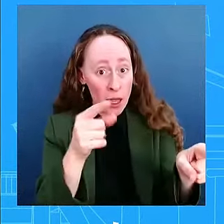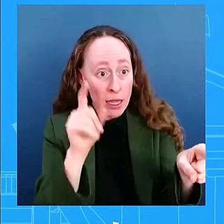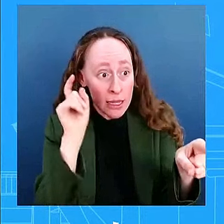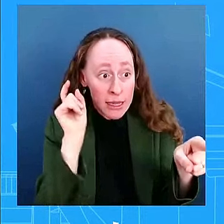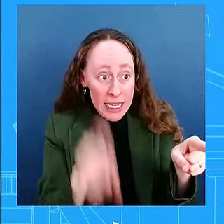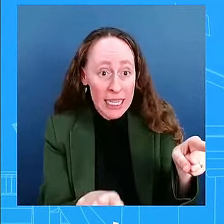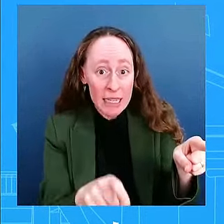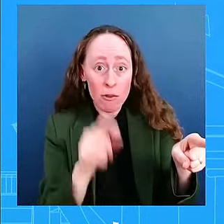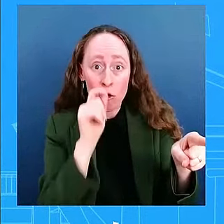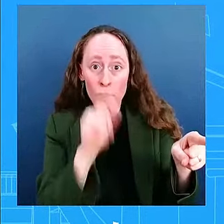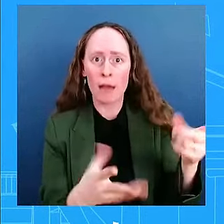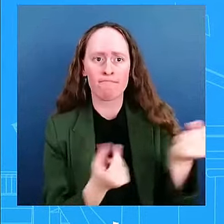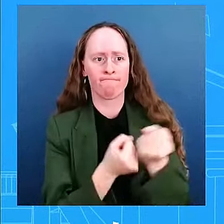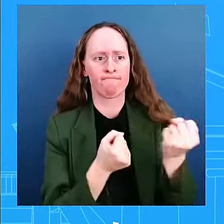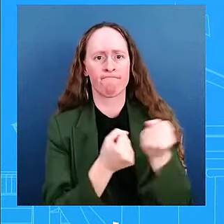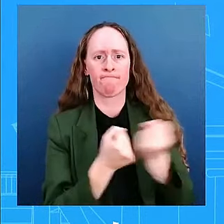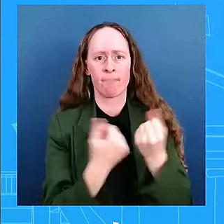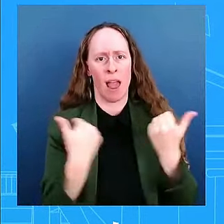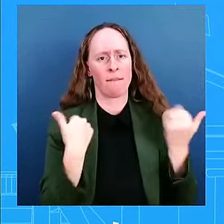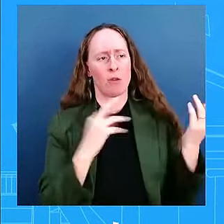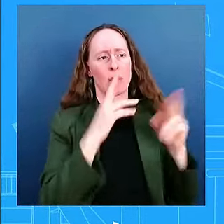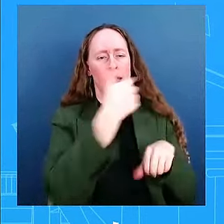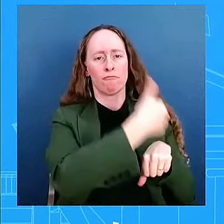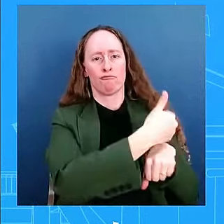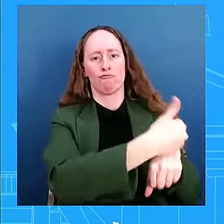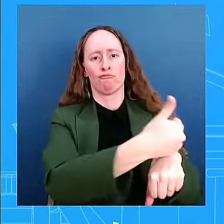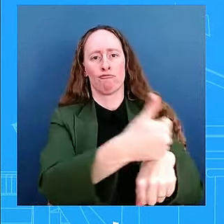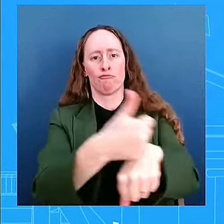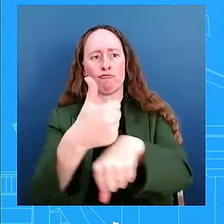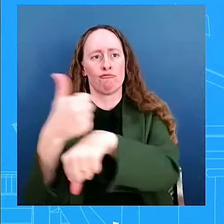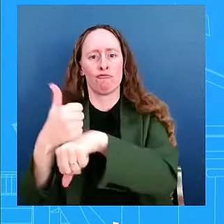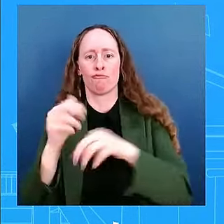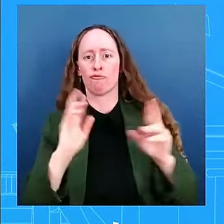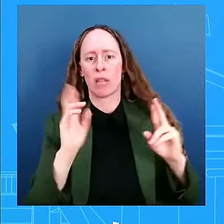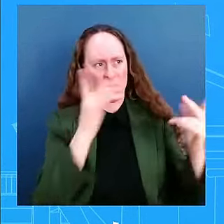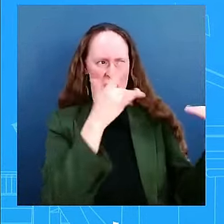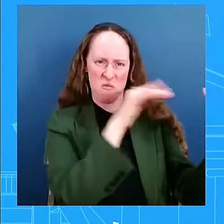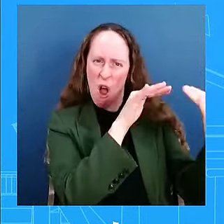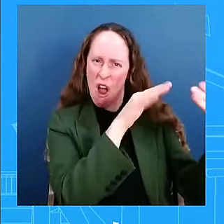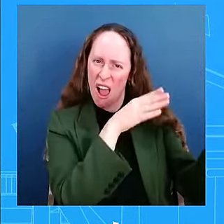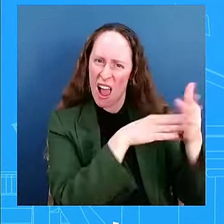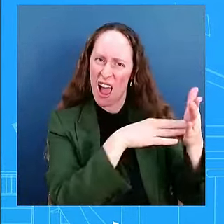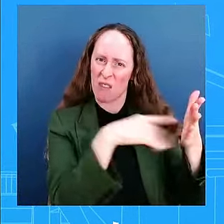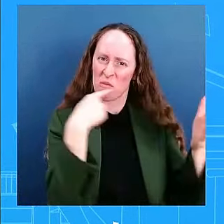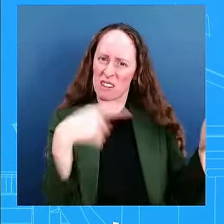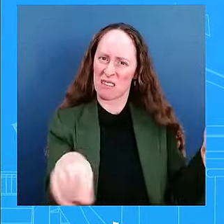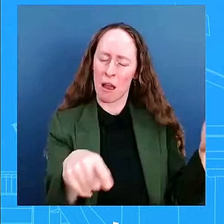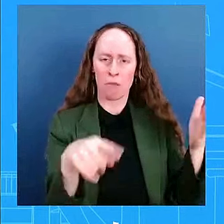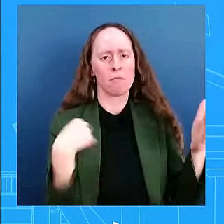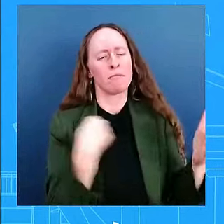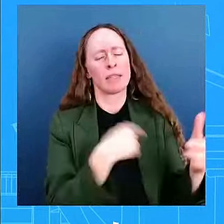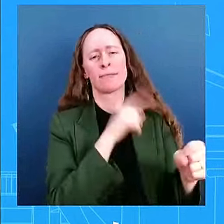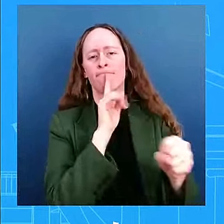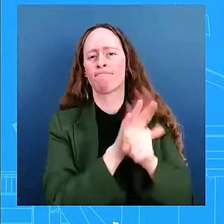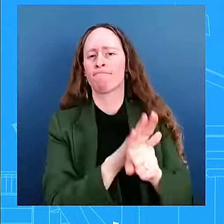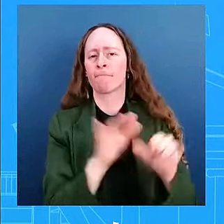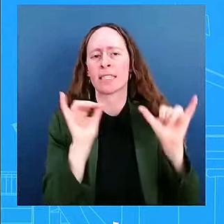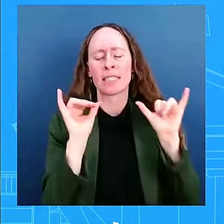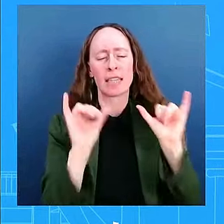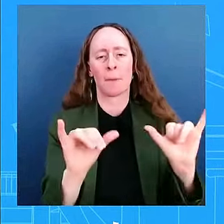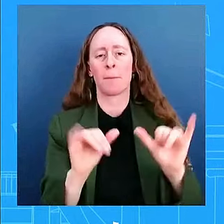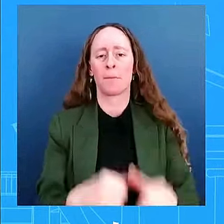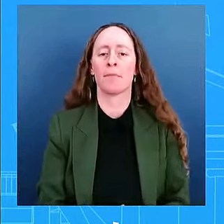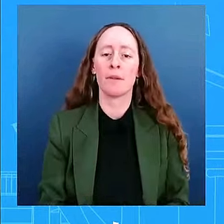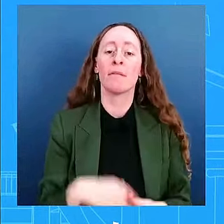needs, especially on the battleground as they're fighting against Russia's aggression. That is our commitment. That is what you, we, I just made an announcement, right,